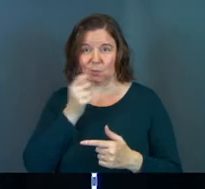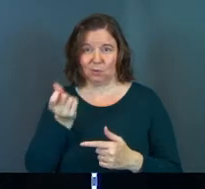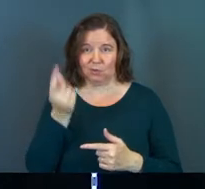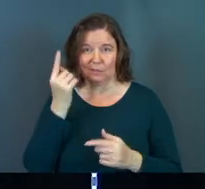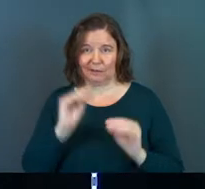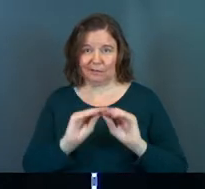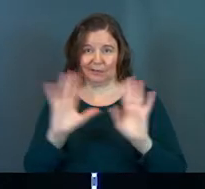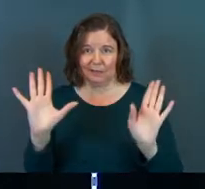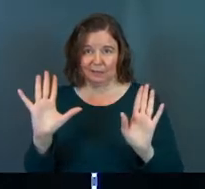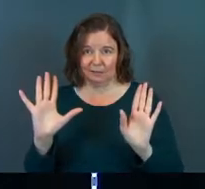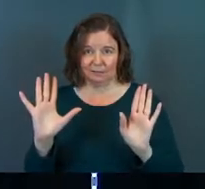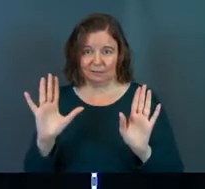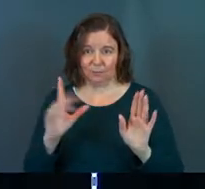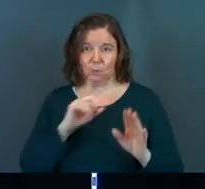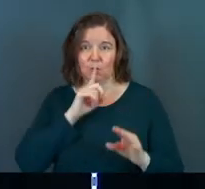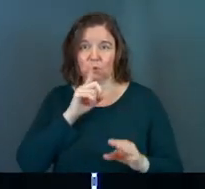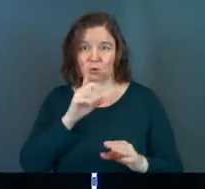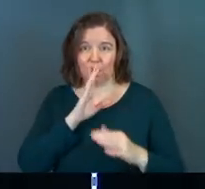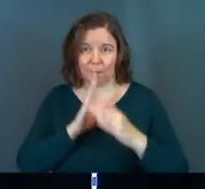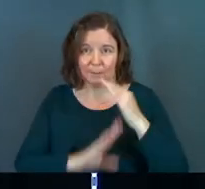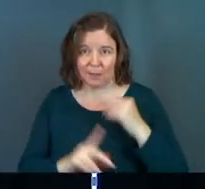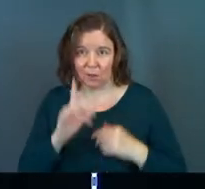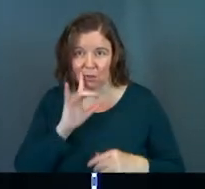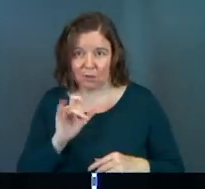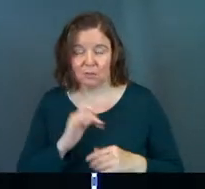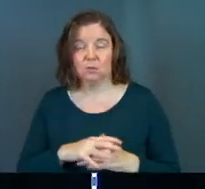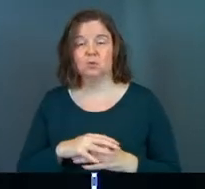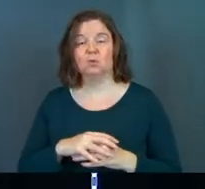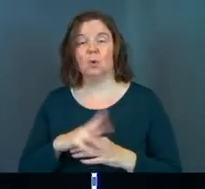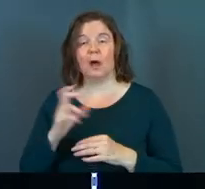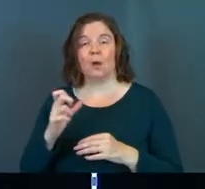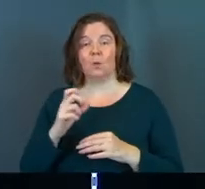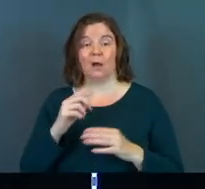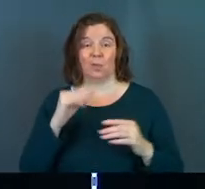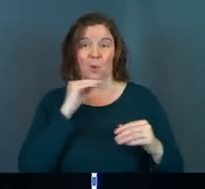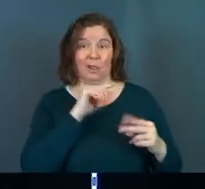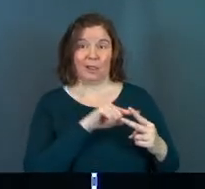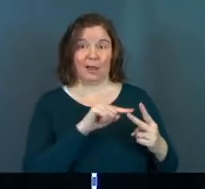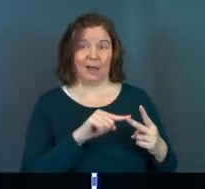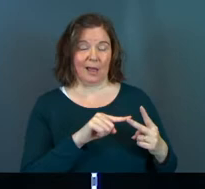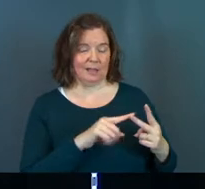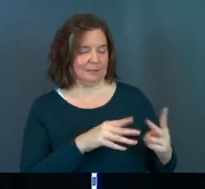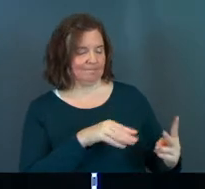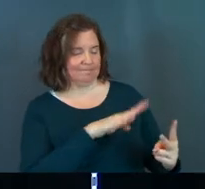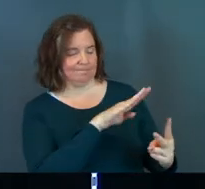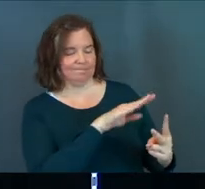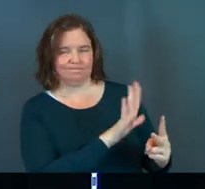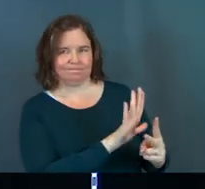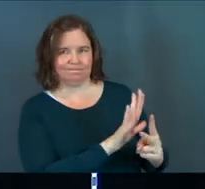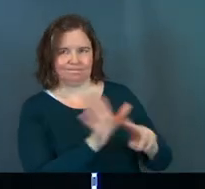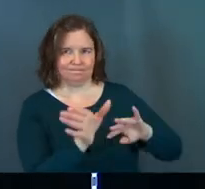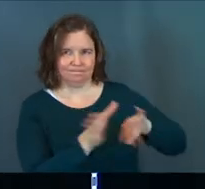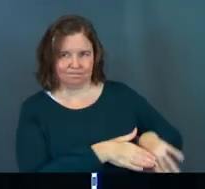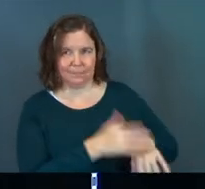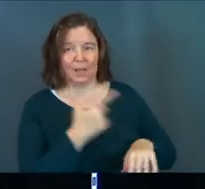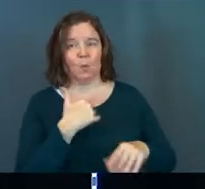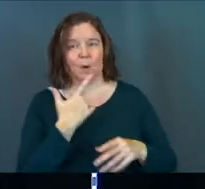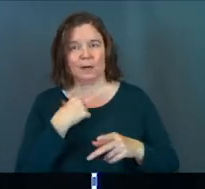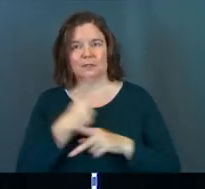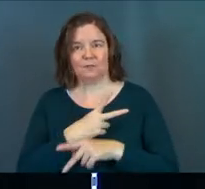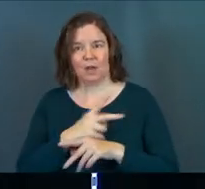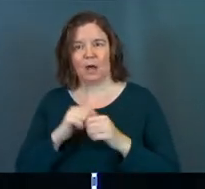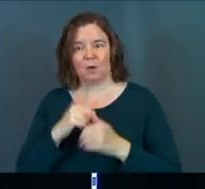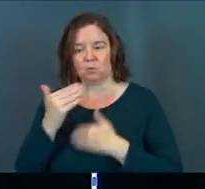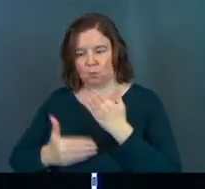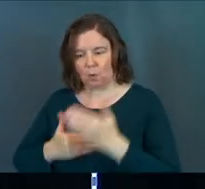humility. And so I want to combat those lies with truth from God's Word so that we can better understand how we're called to walk as humble followers of